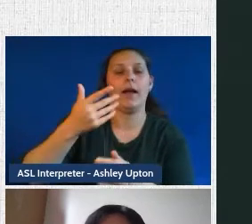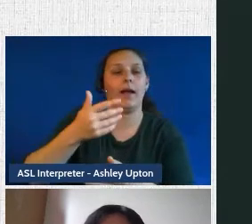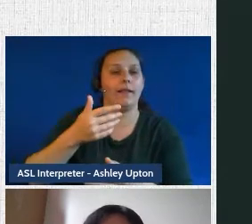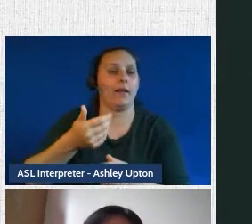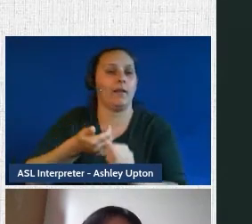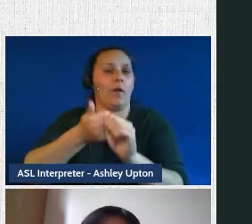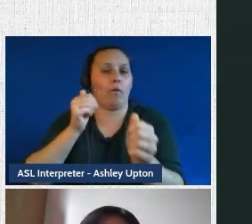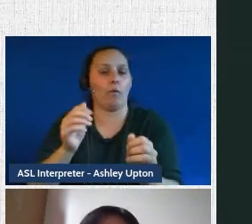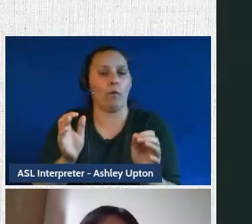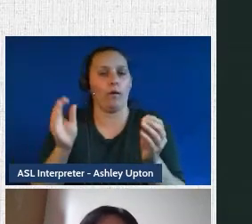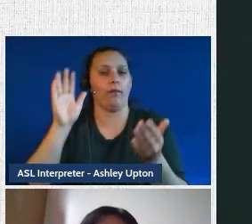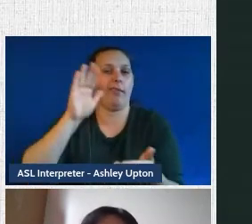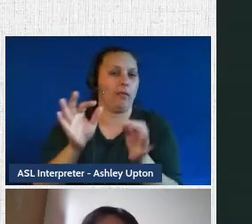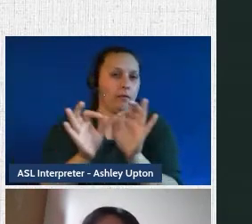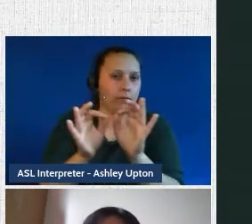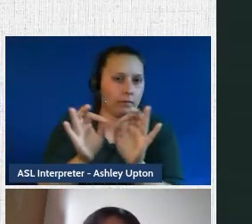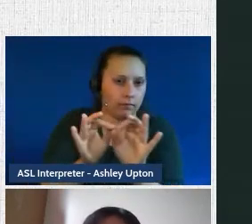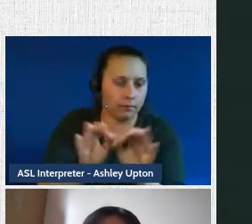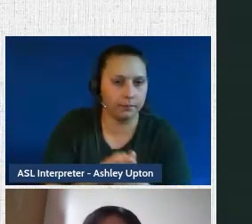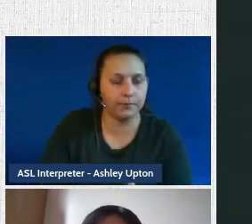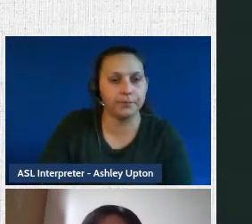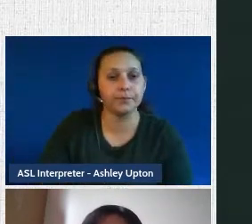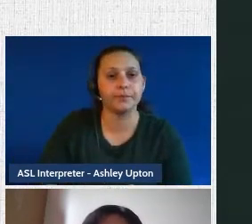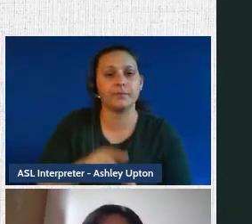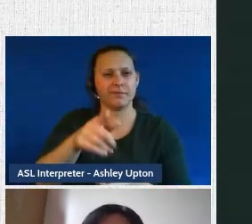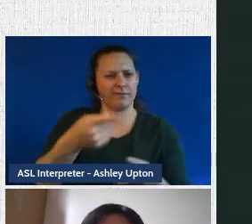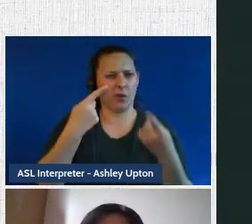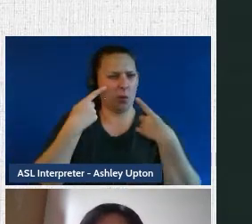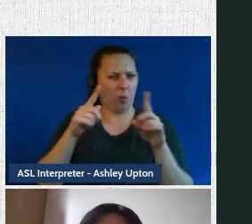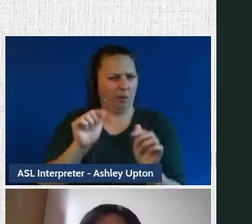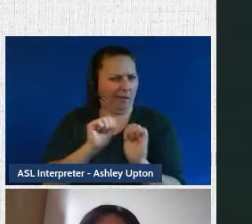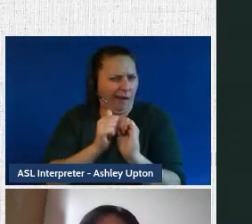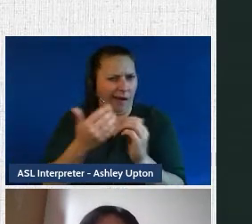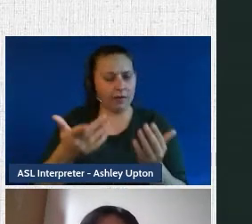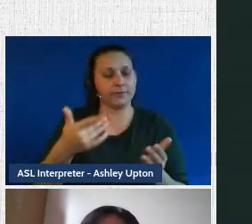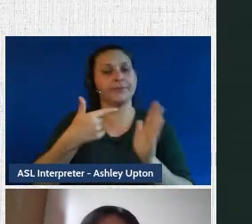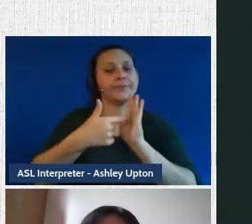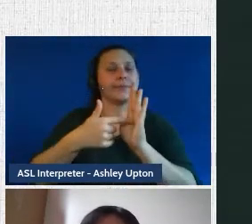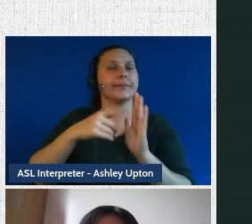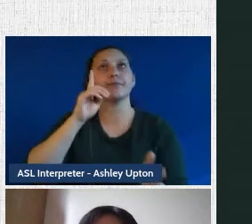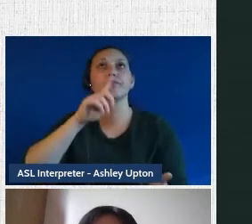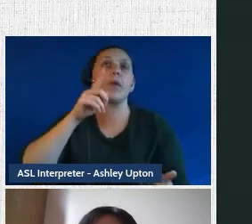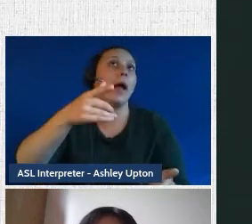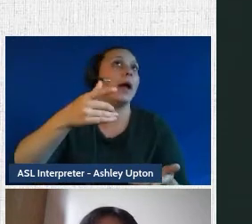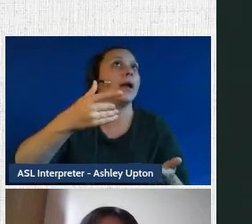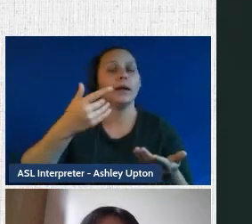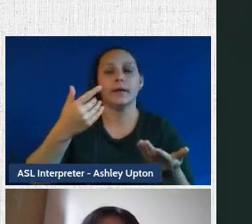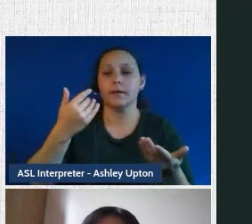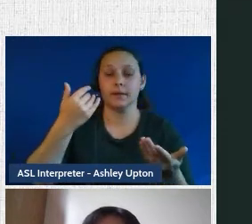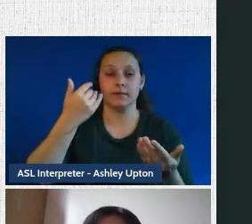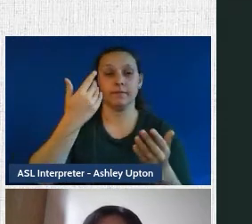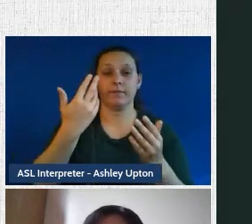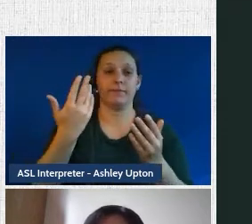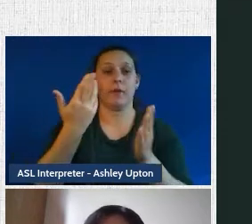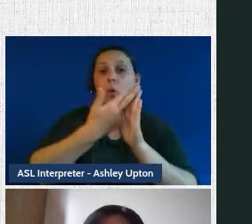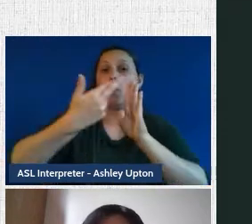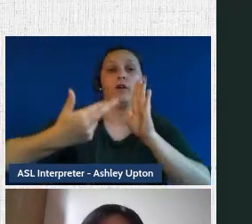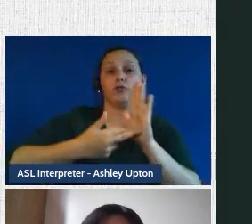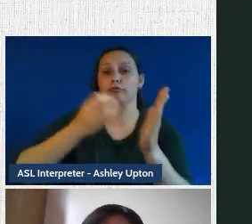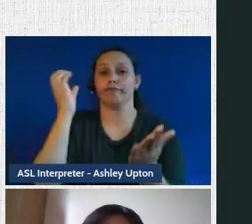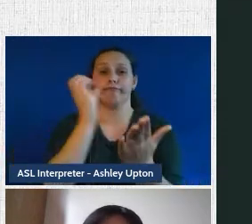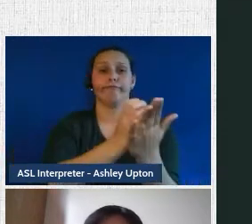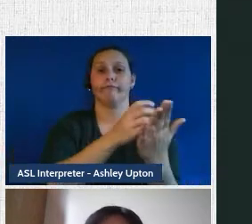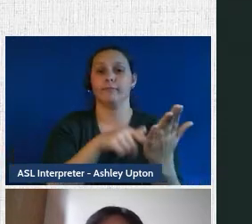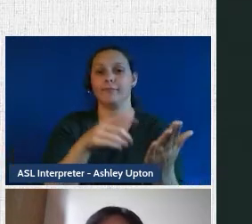So how does this tool work? So putting a brief example together, imagine you are trying to register a trademark on the